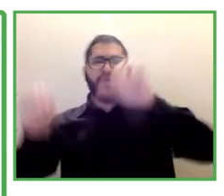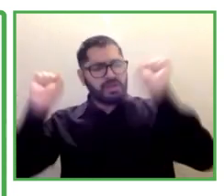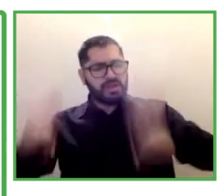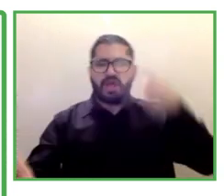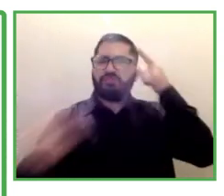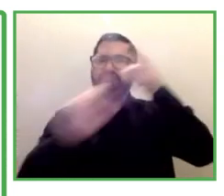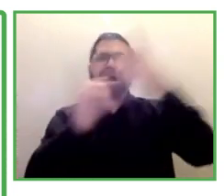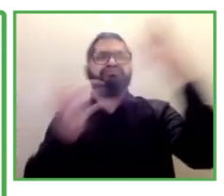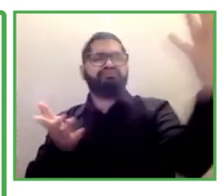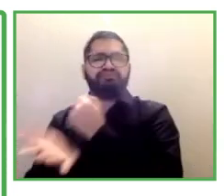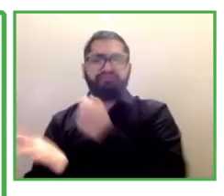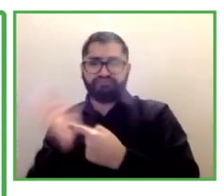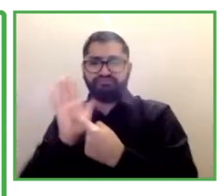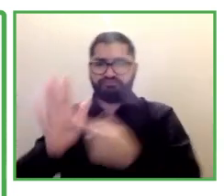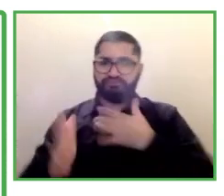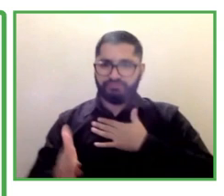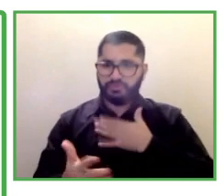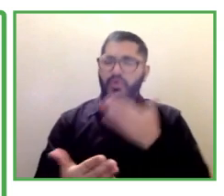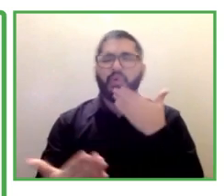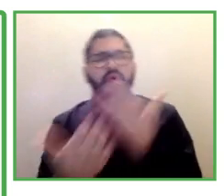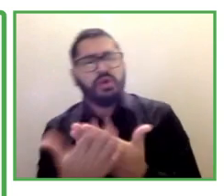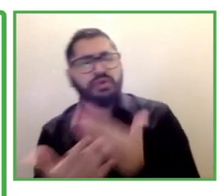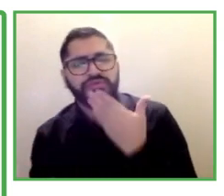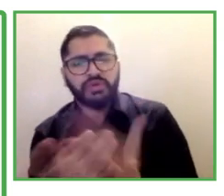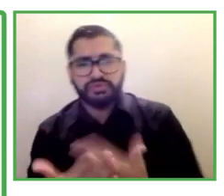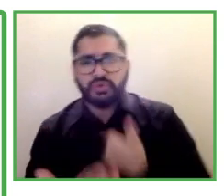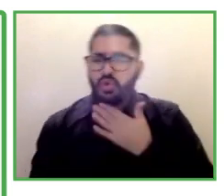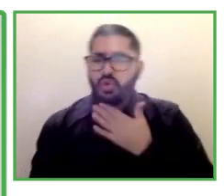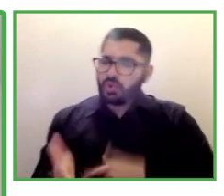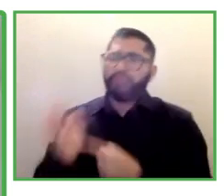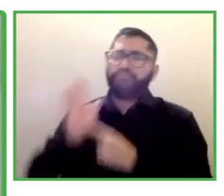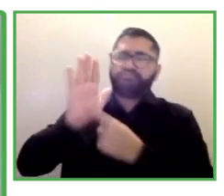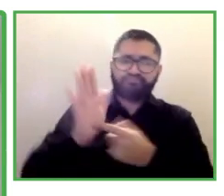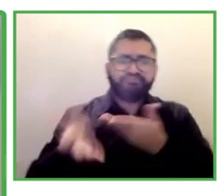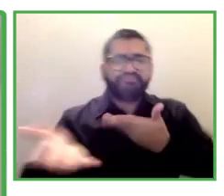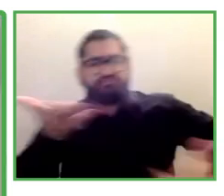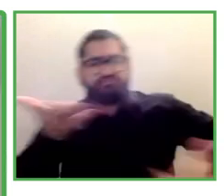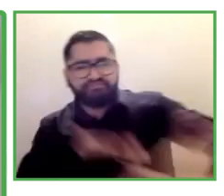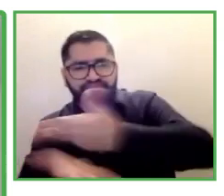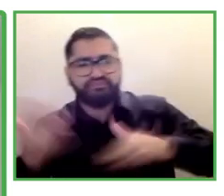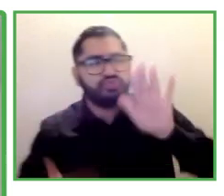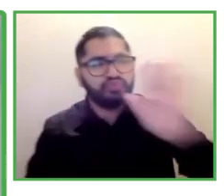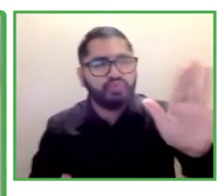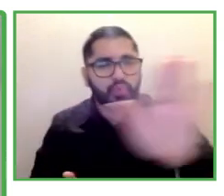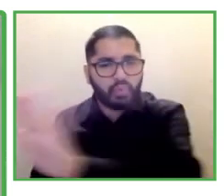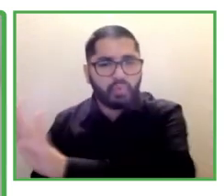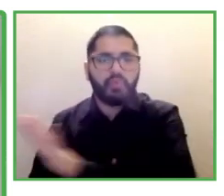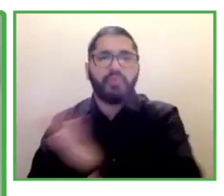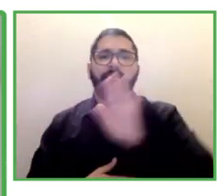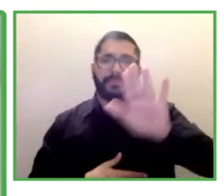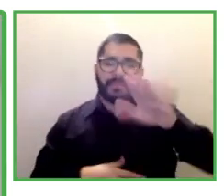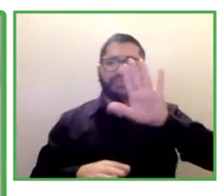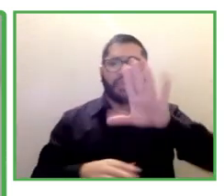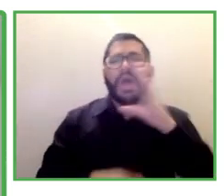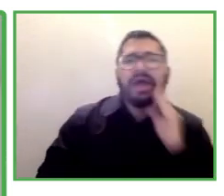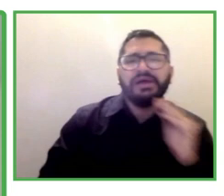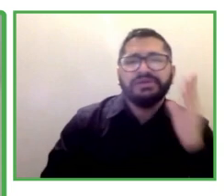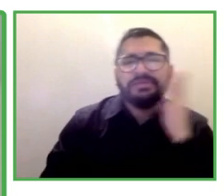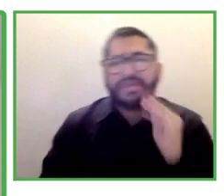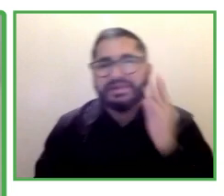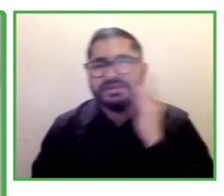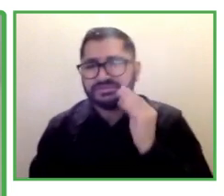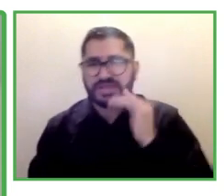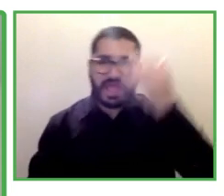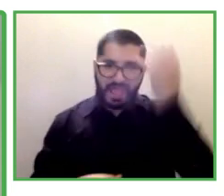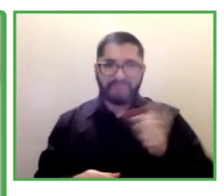amazing presentations here to show. So now what I would like to do is